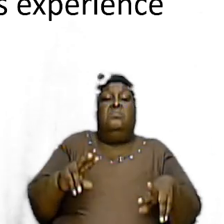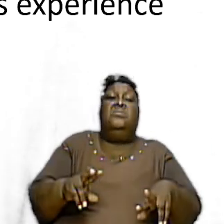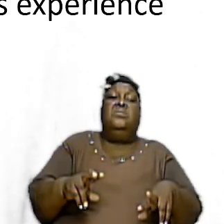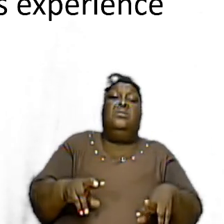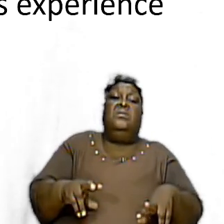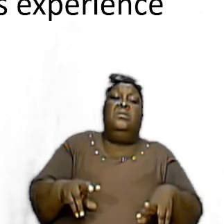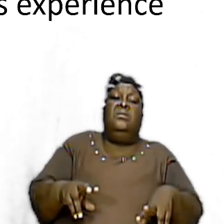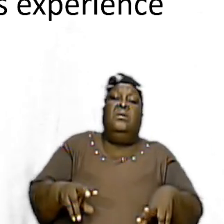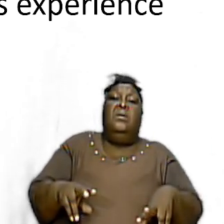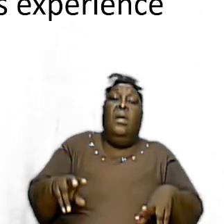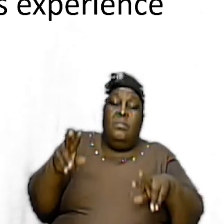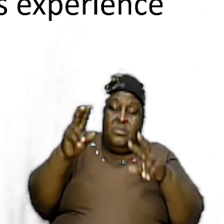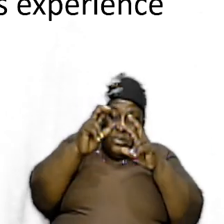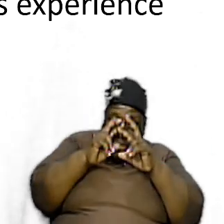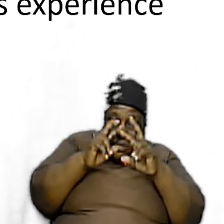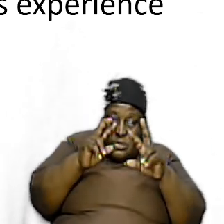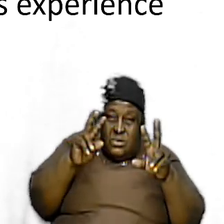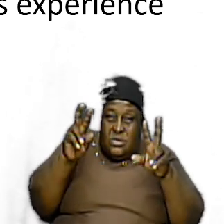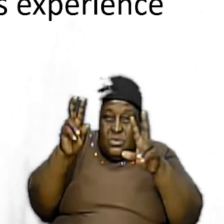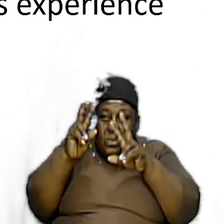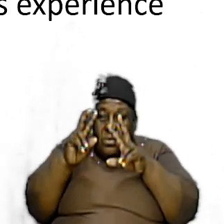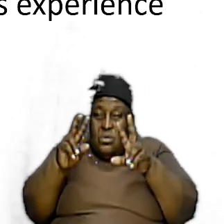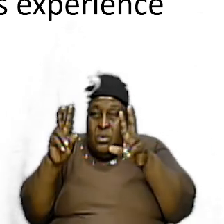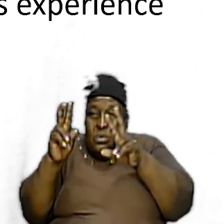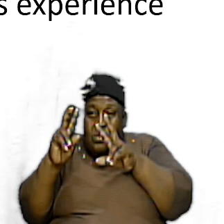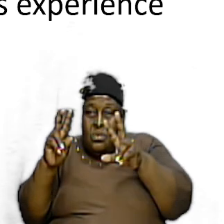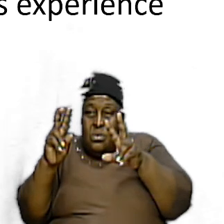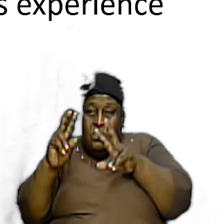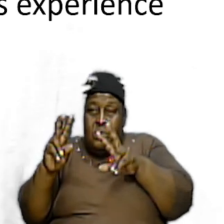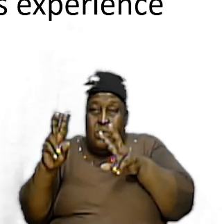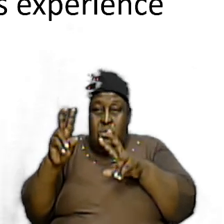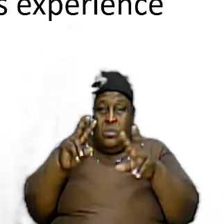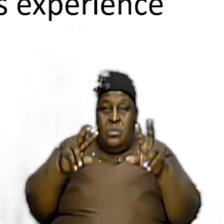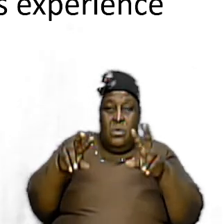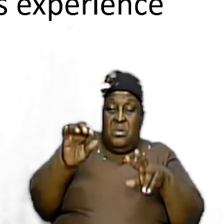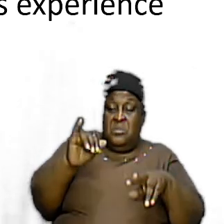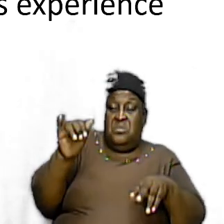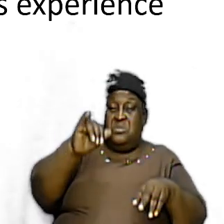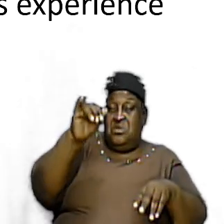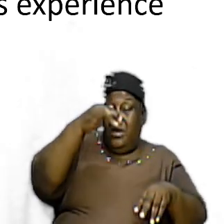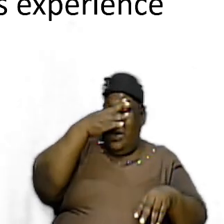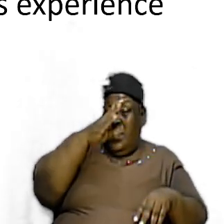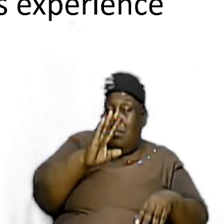be discerning so that we can know that the same God